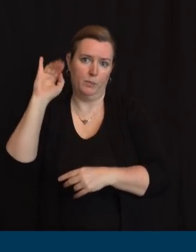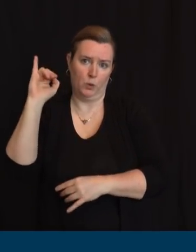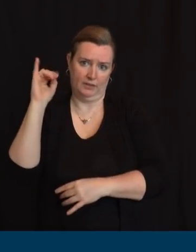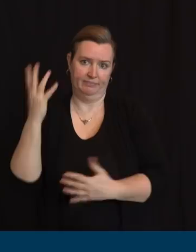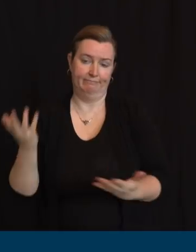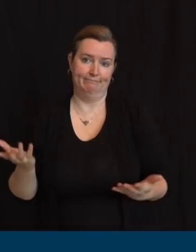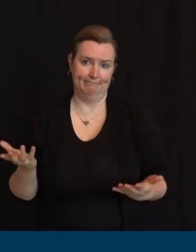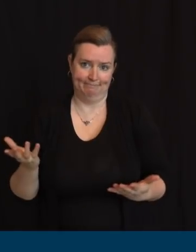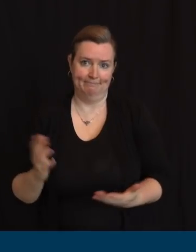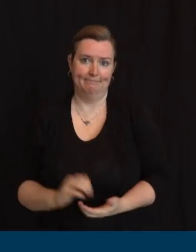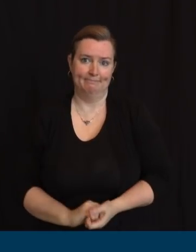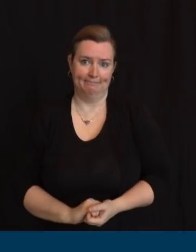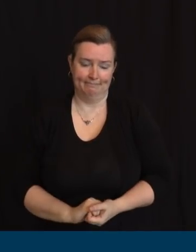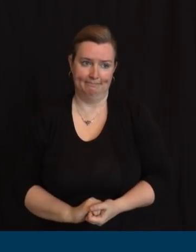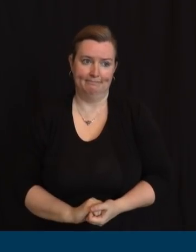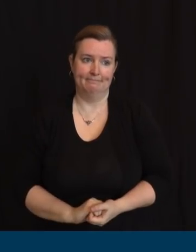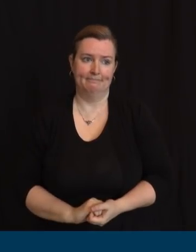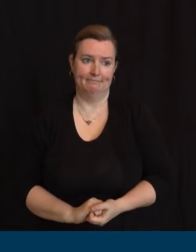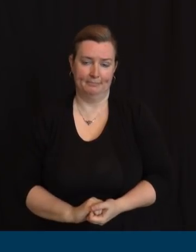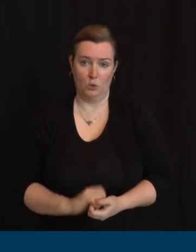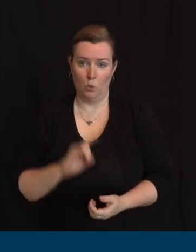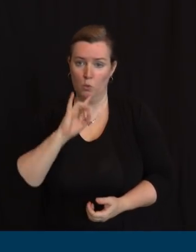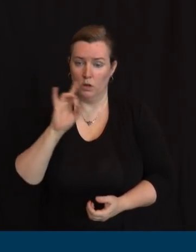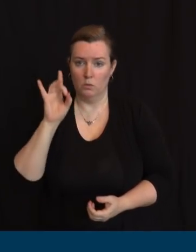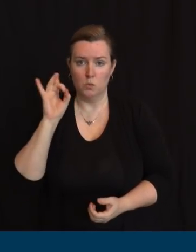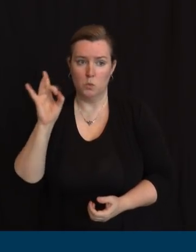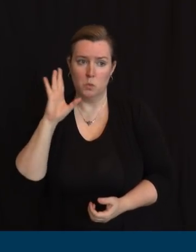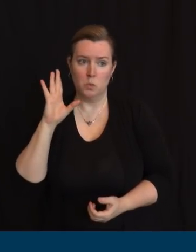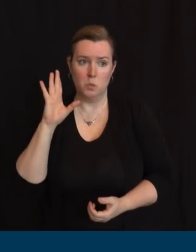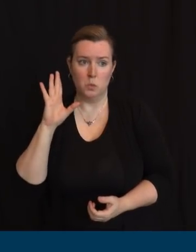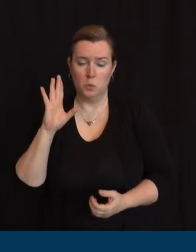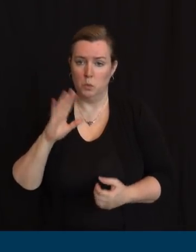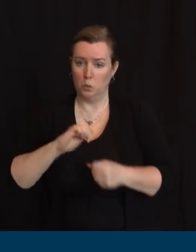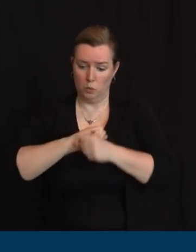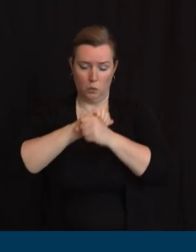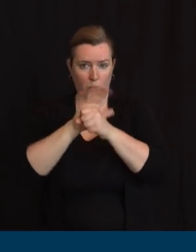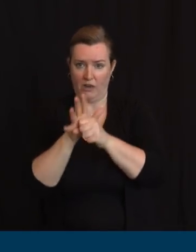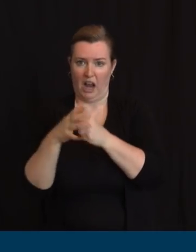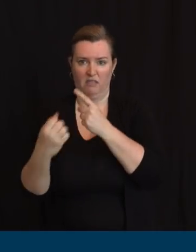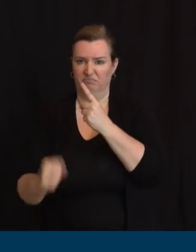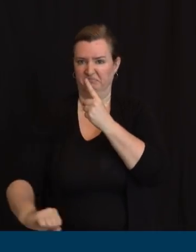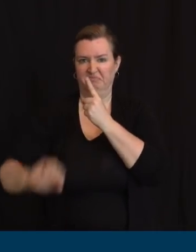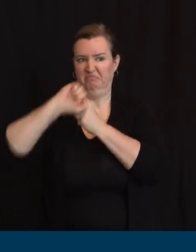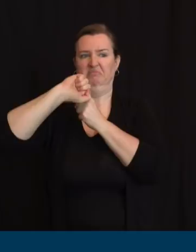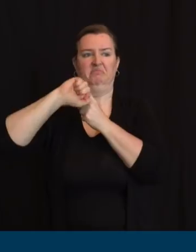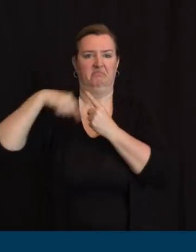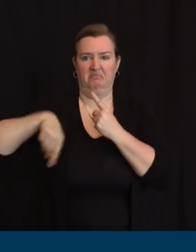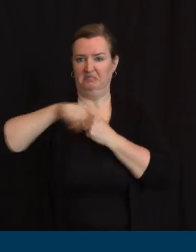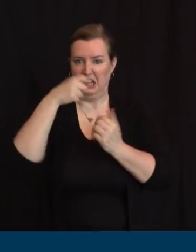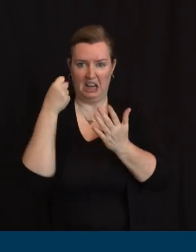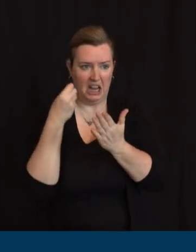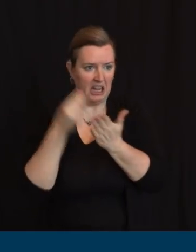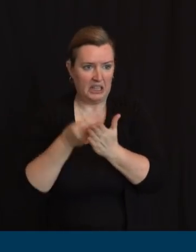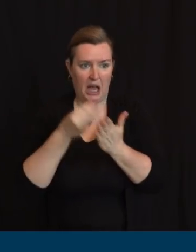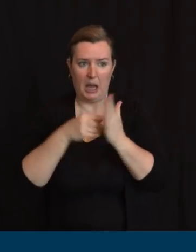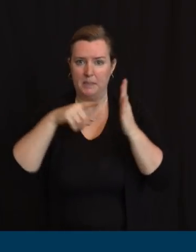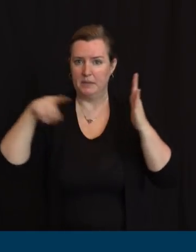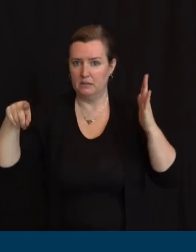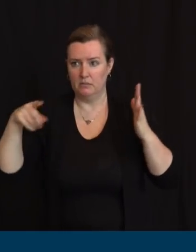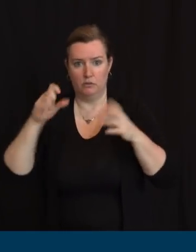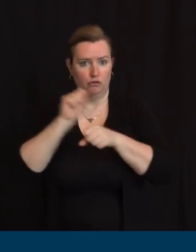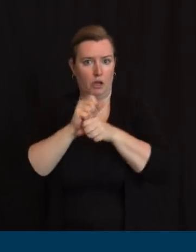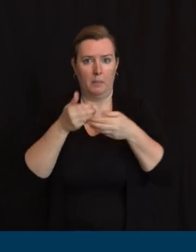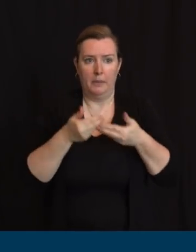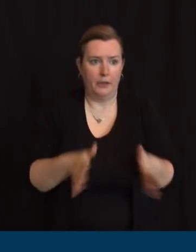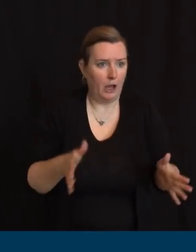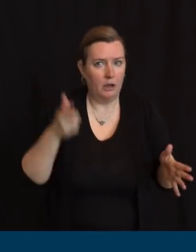of the economic devastation that this virus has wrought, the one hand, and on the other hand, the challenge that our colleagues